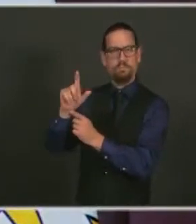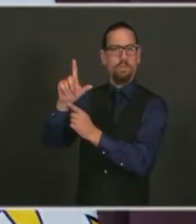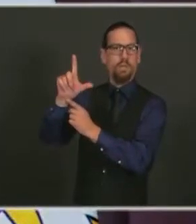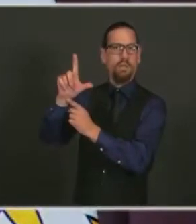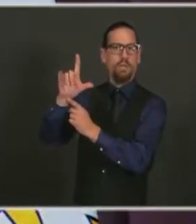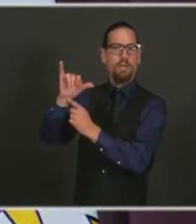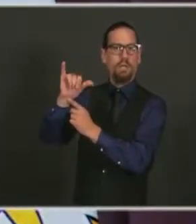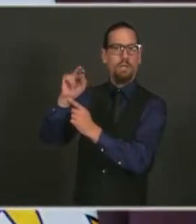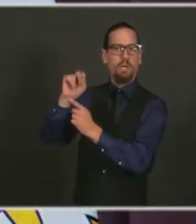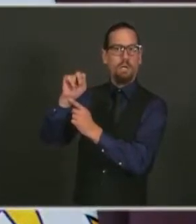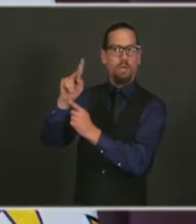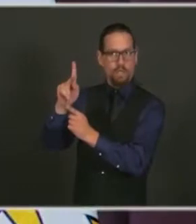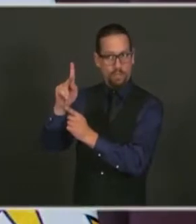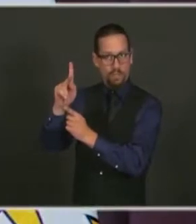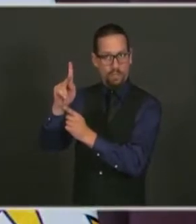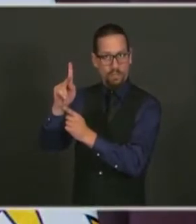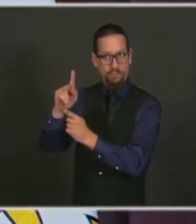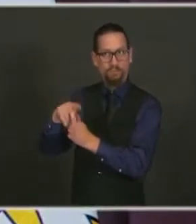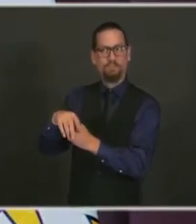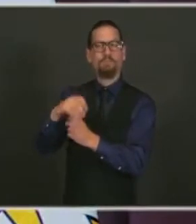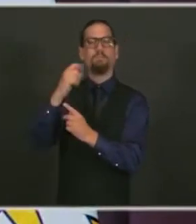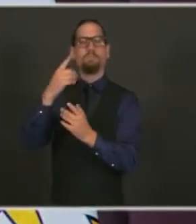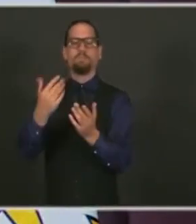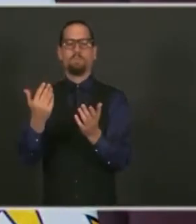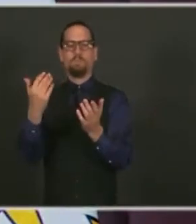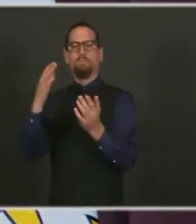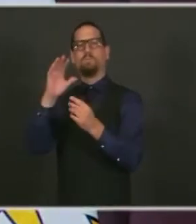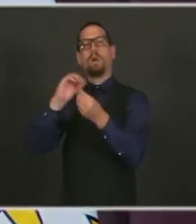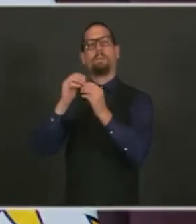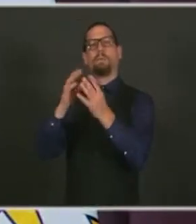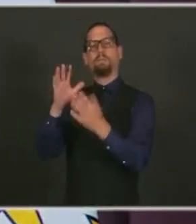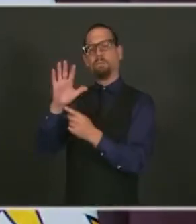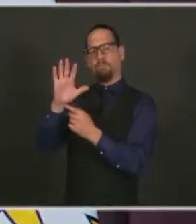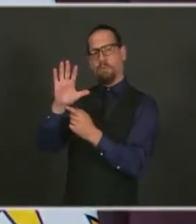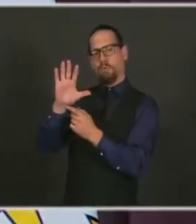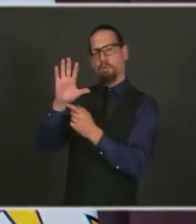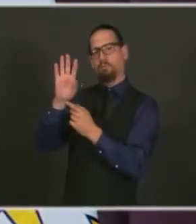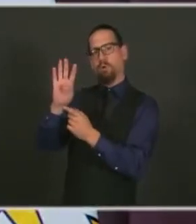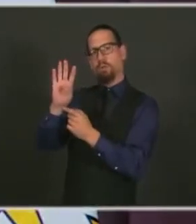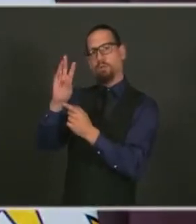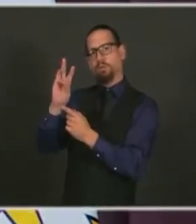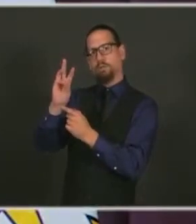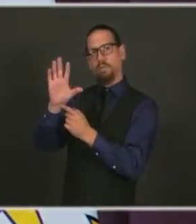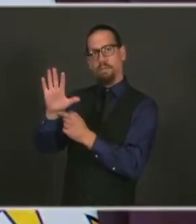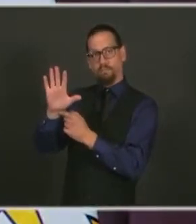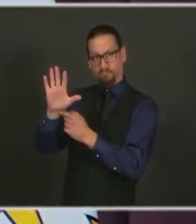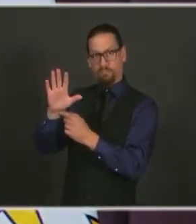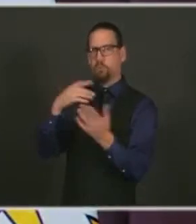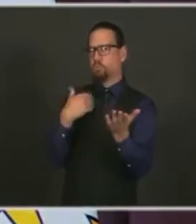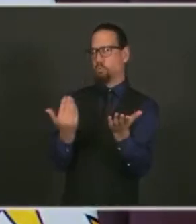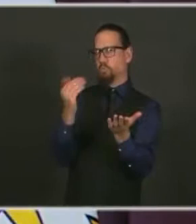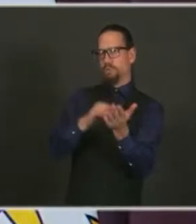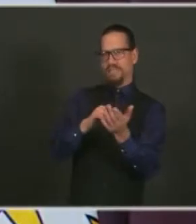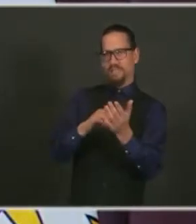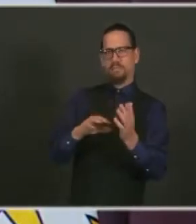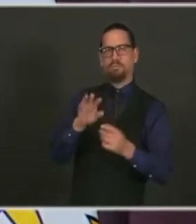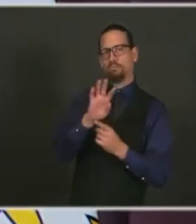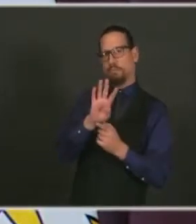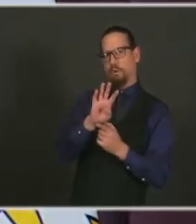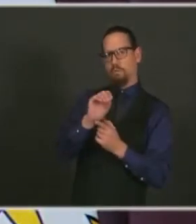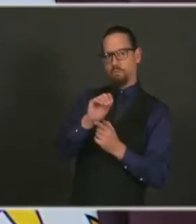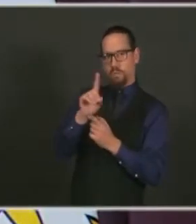-5465, you will get connected to trained professionals who can provide